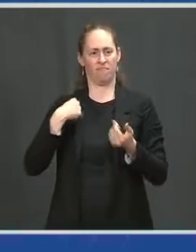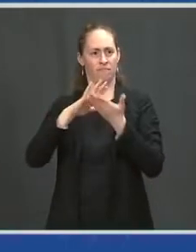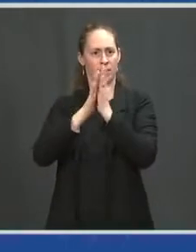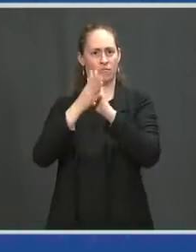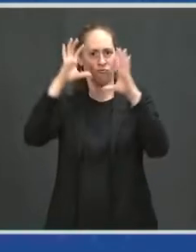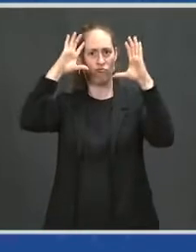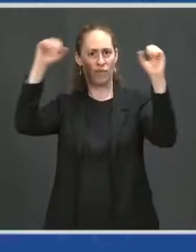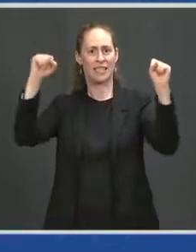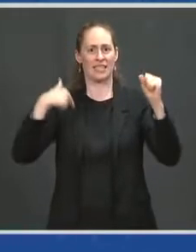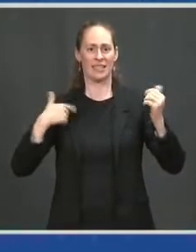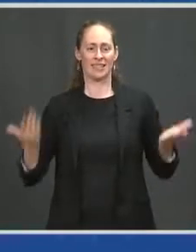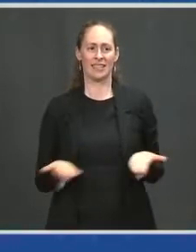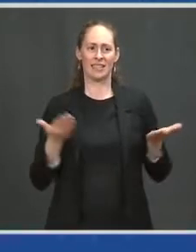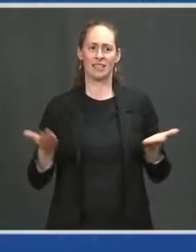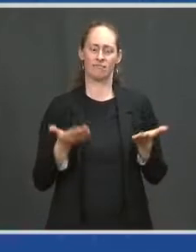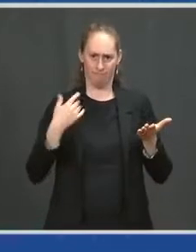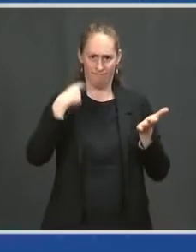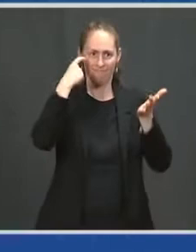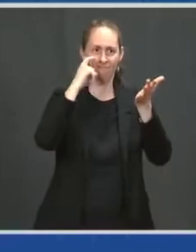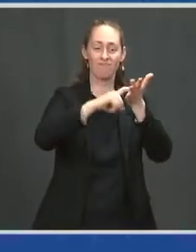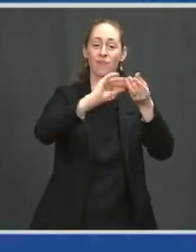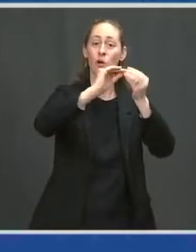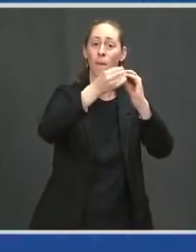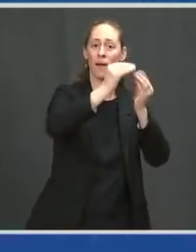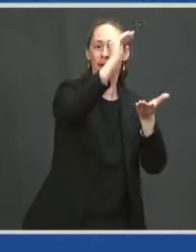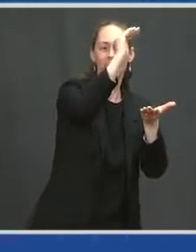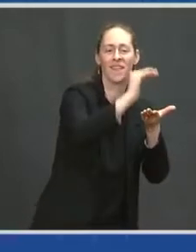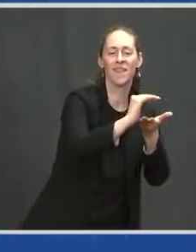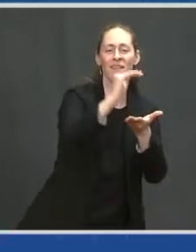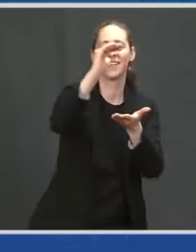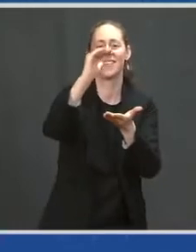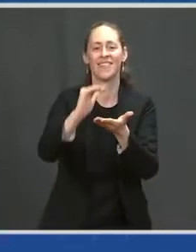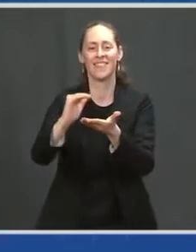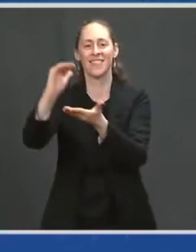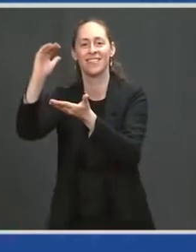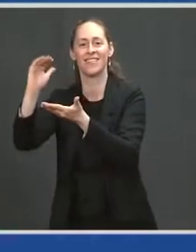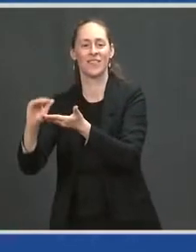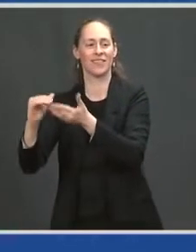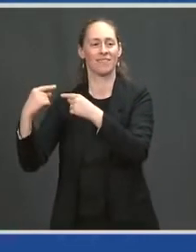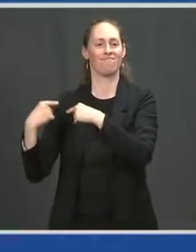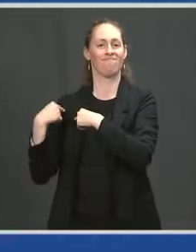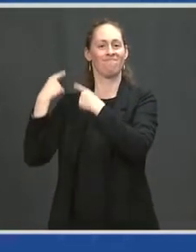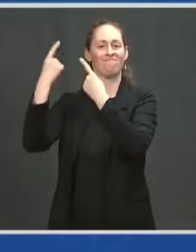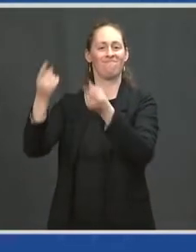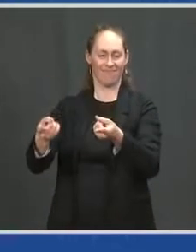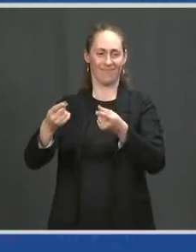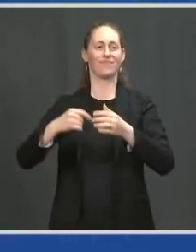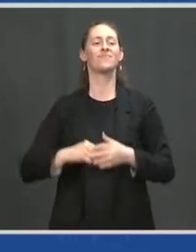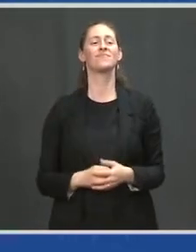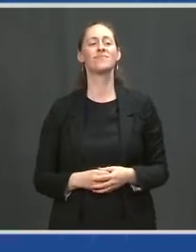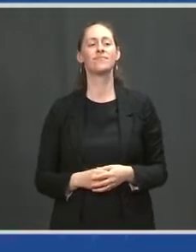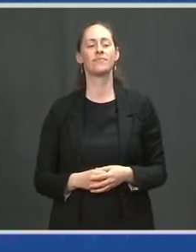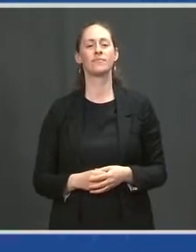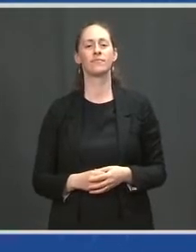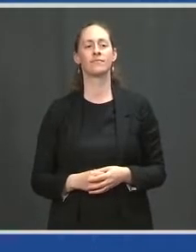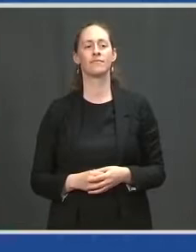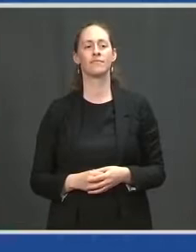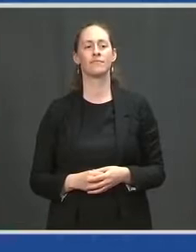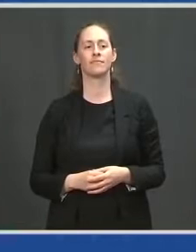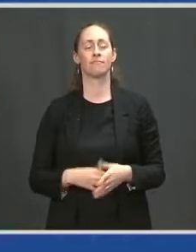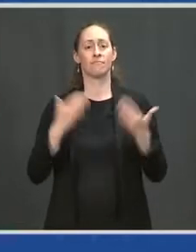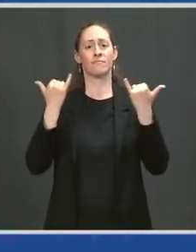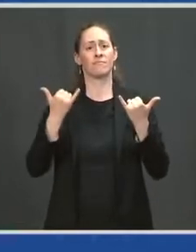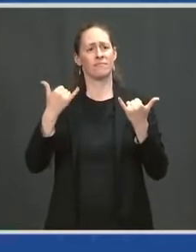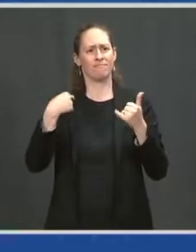to fall. This is particularly true for a group of Americans that we were most worried about when it came